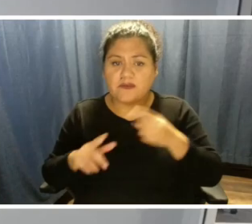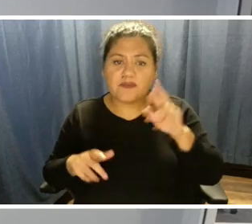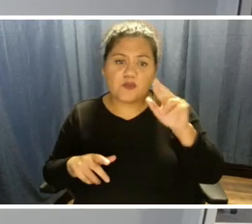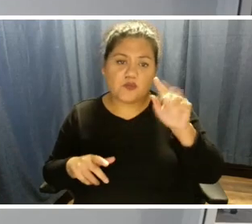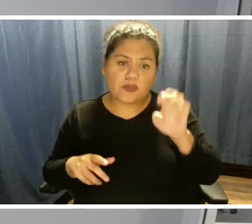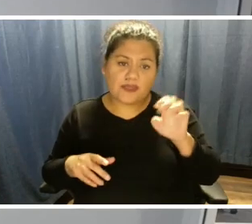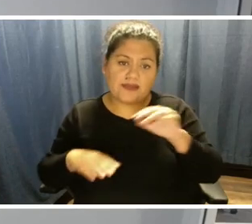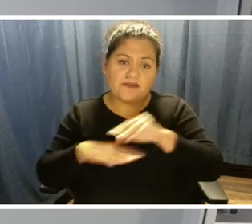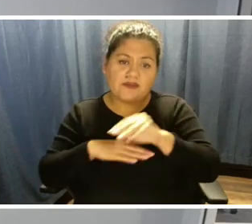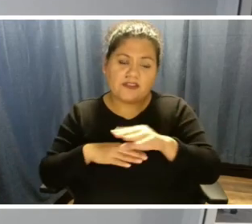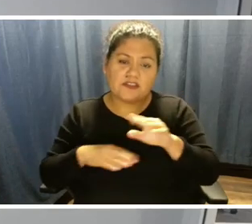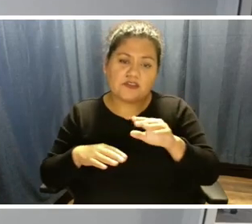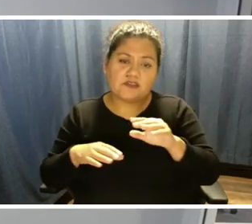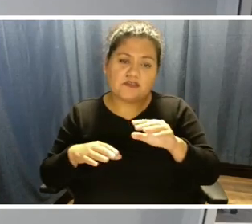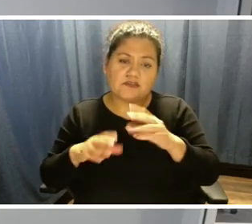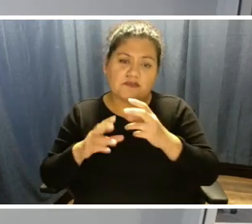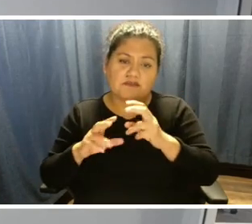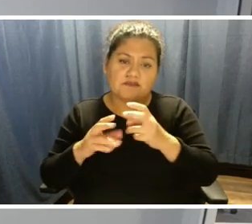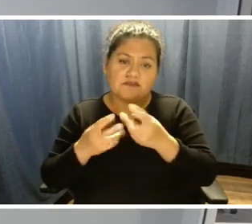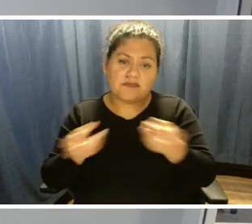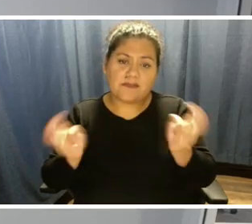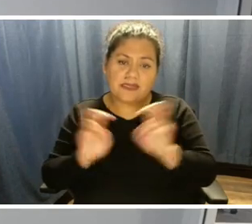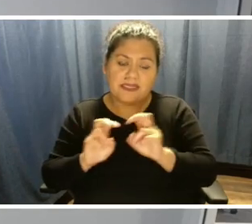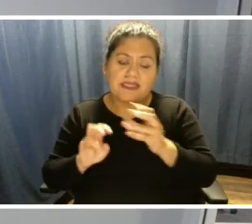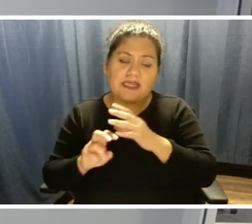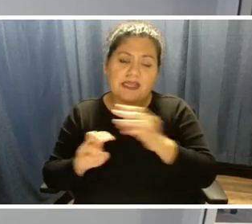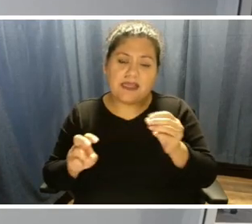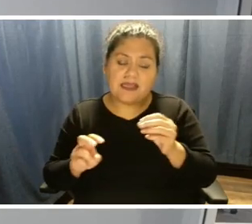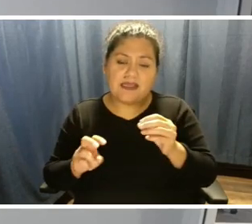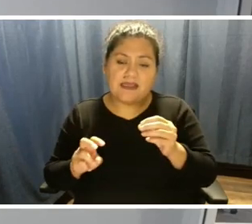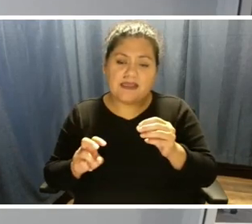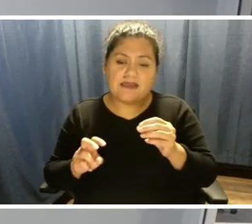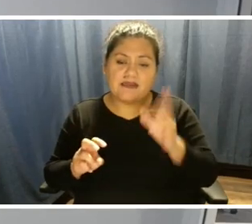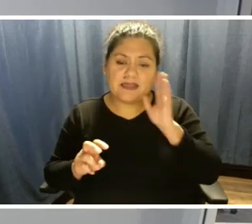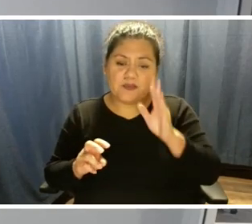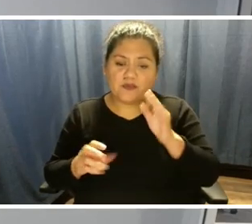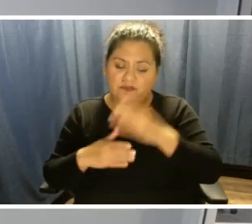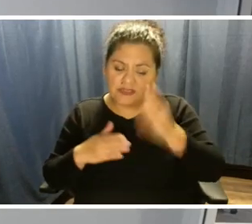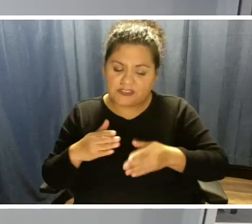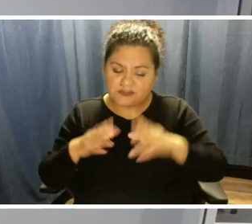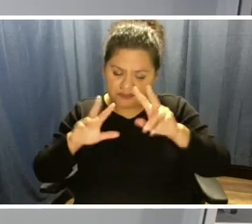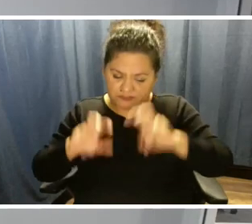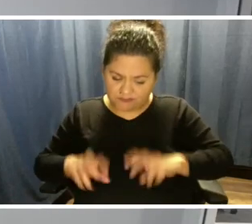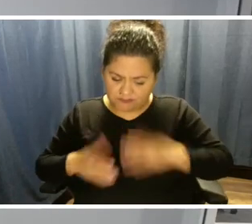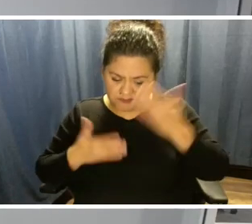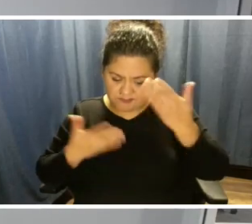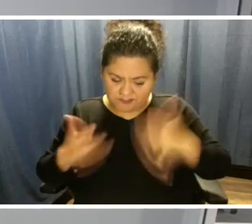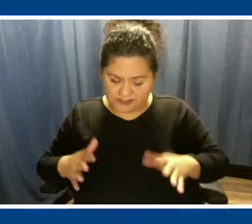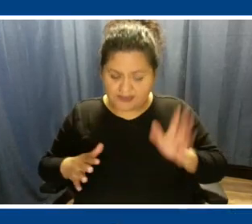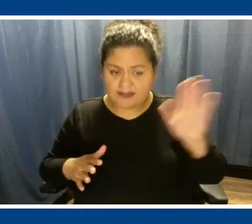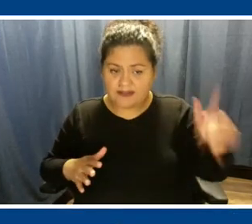others here shortly. And they'll complete their assessment and they'll decide what we should do.